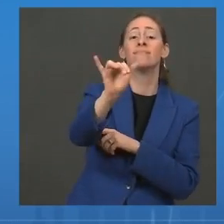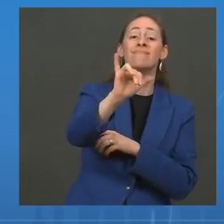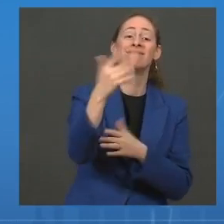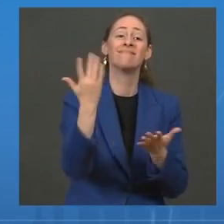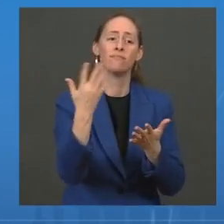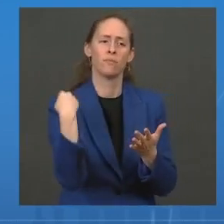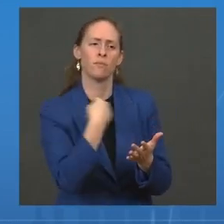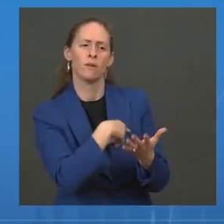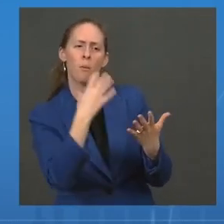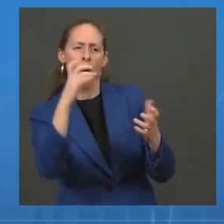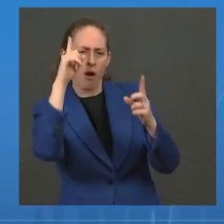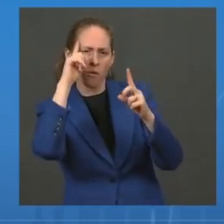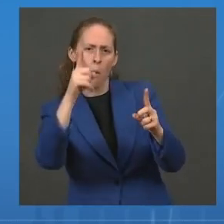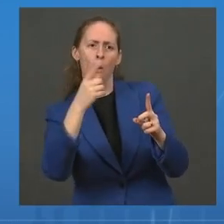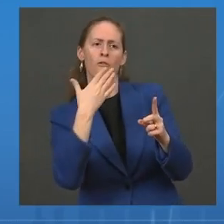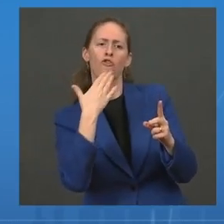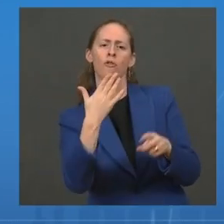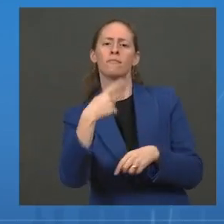for everyone.